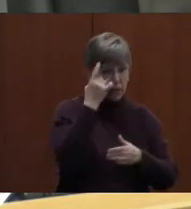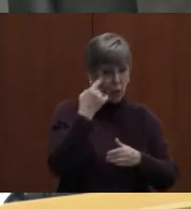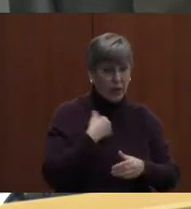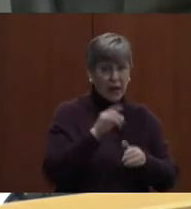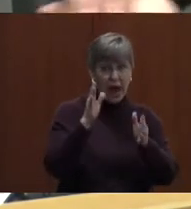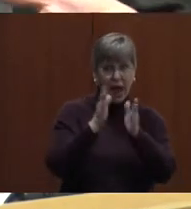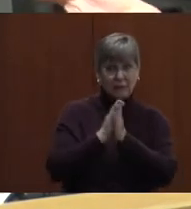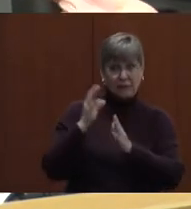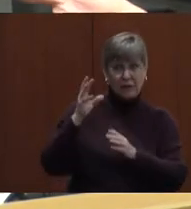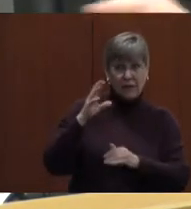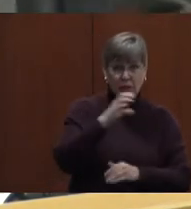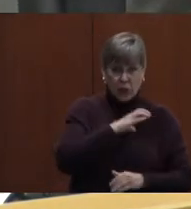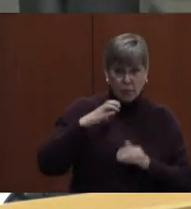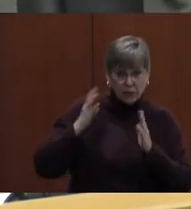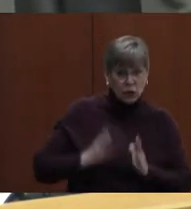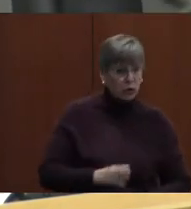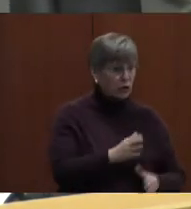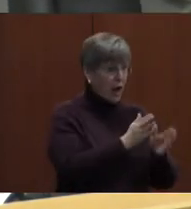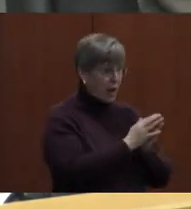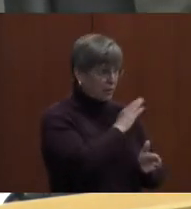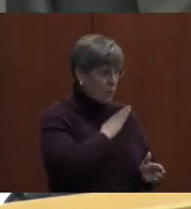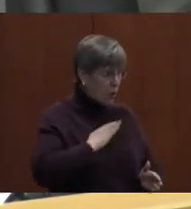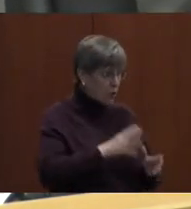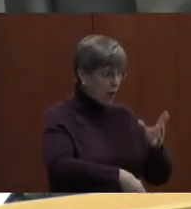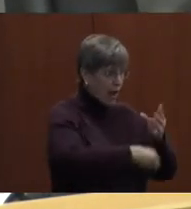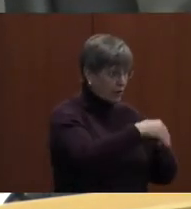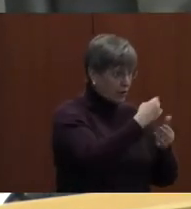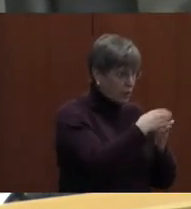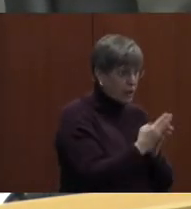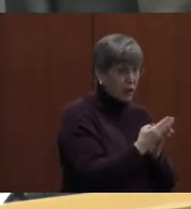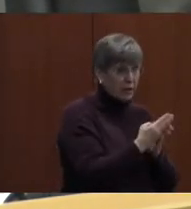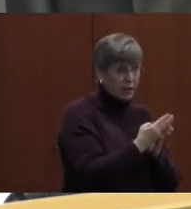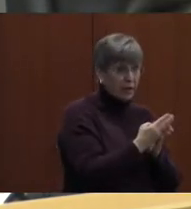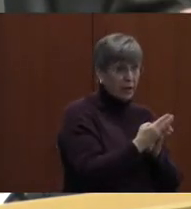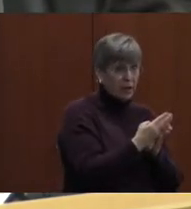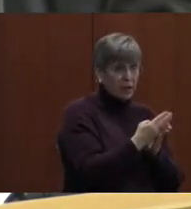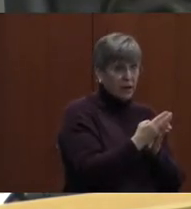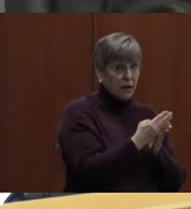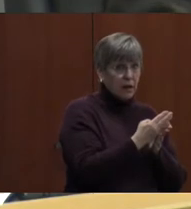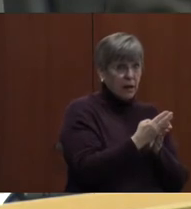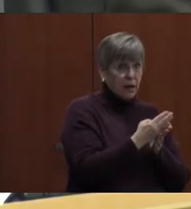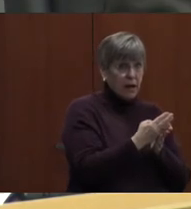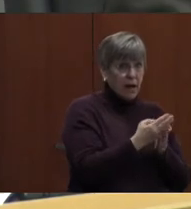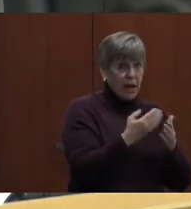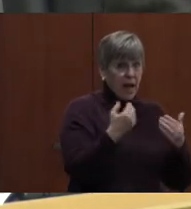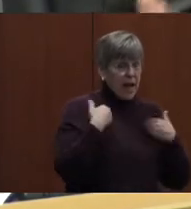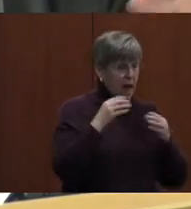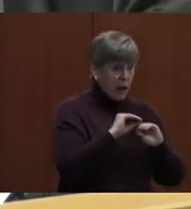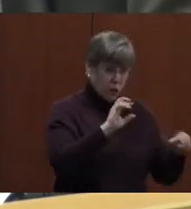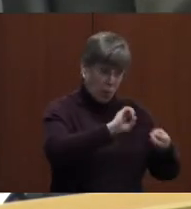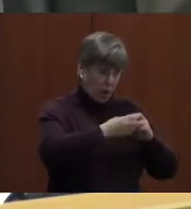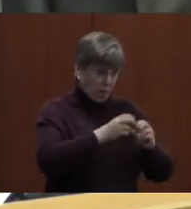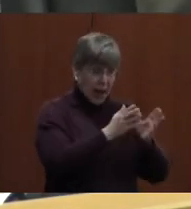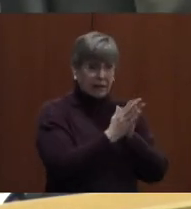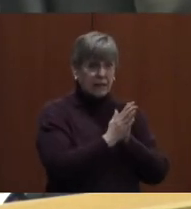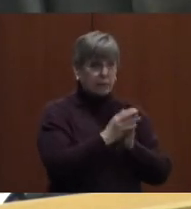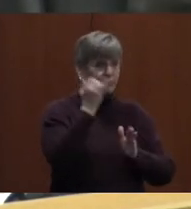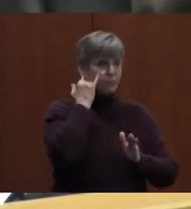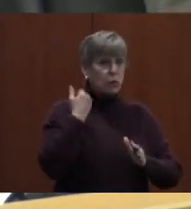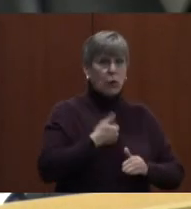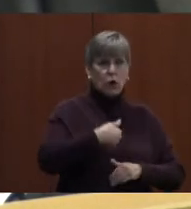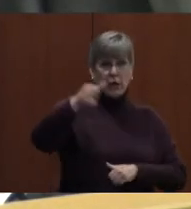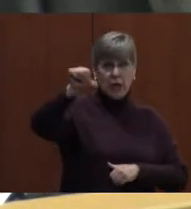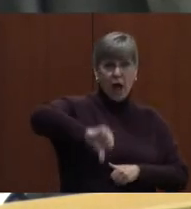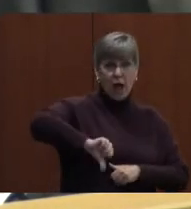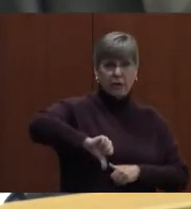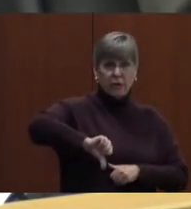county commissioners or ask of the board to add to the budget. I the other end of this thing, and I have no problem asking, if we're denied, then we've got to